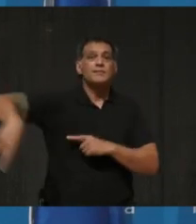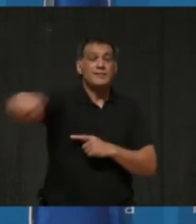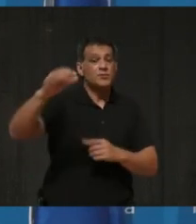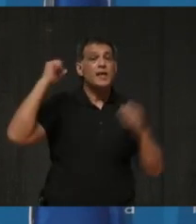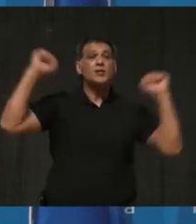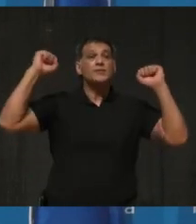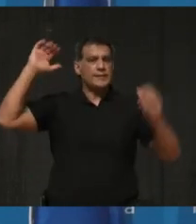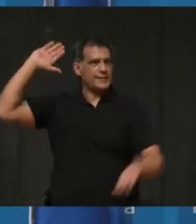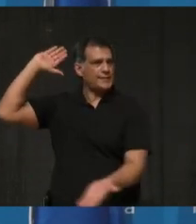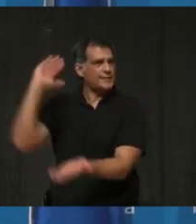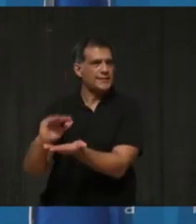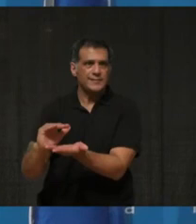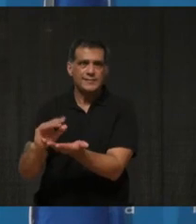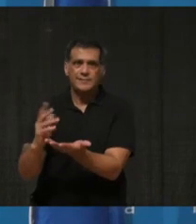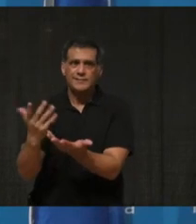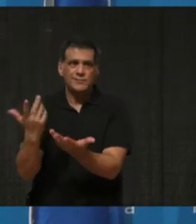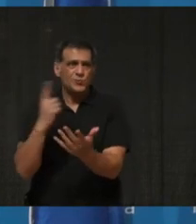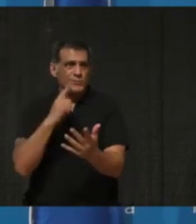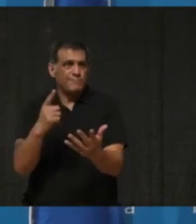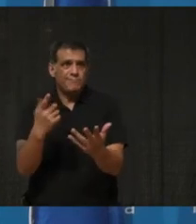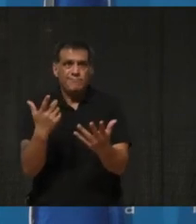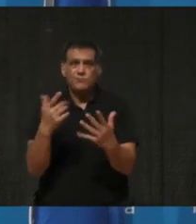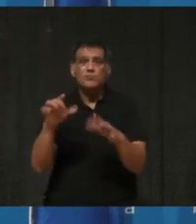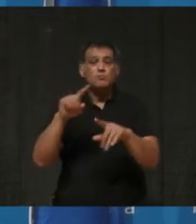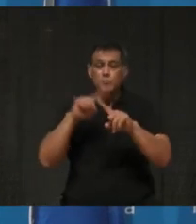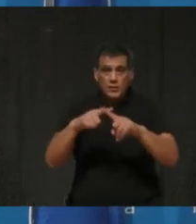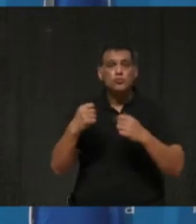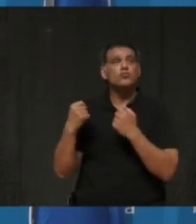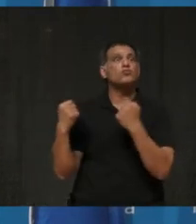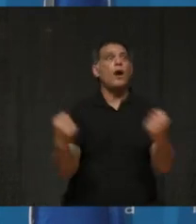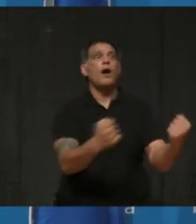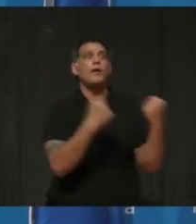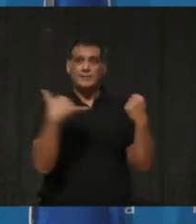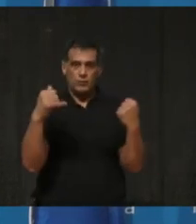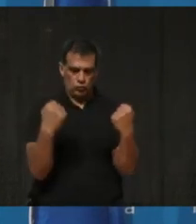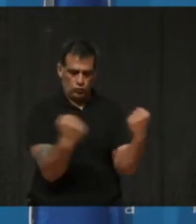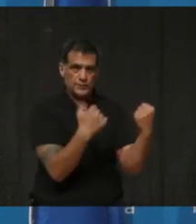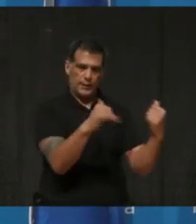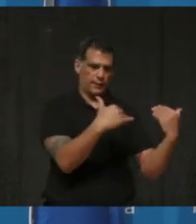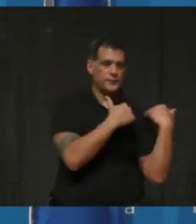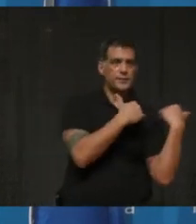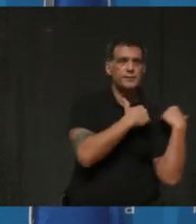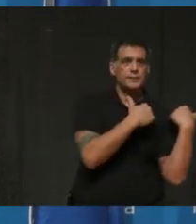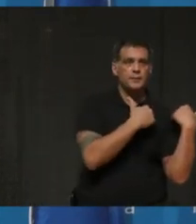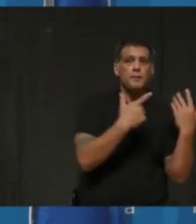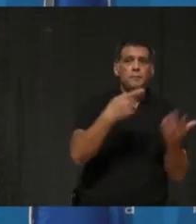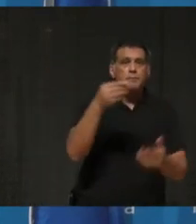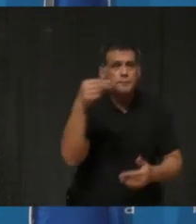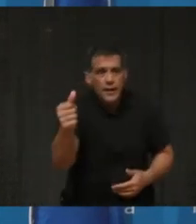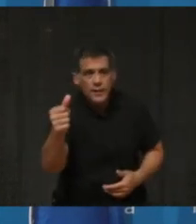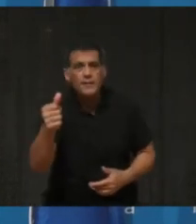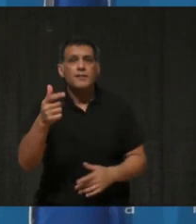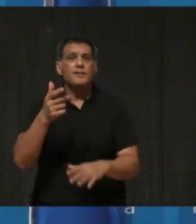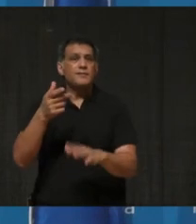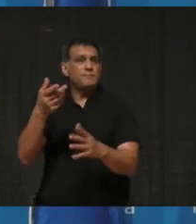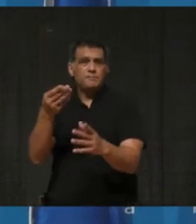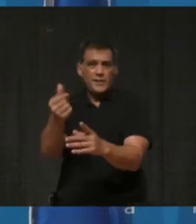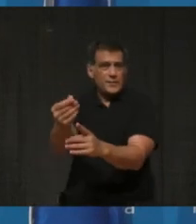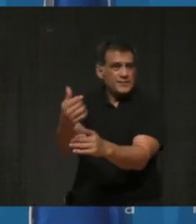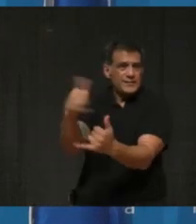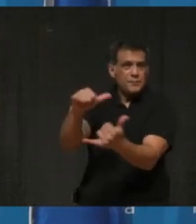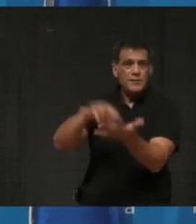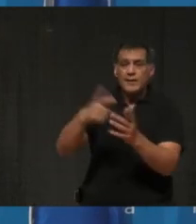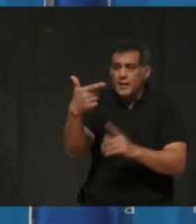said, many people are still responsible for their car payments and their lease agreements. But we did want to